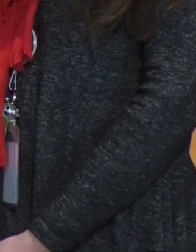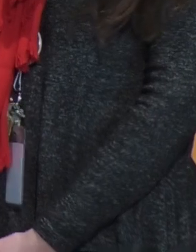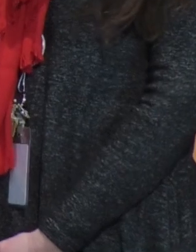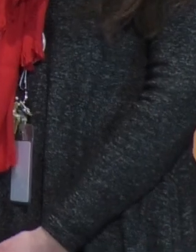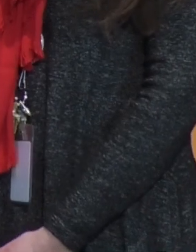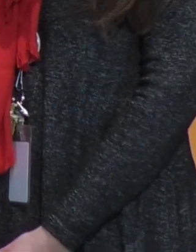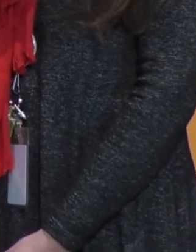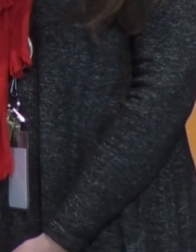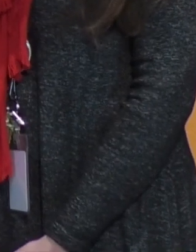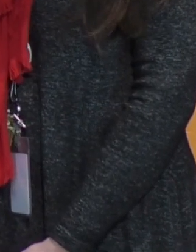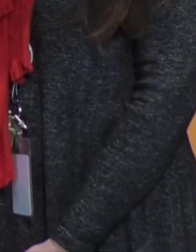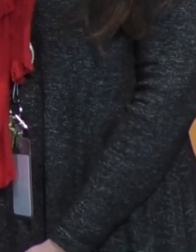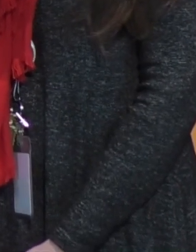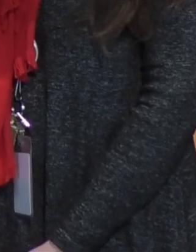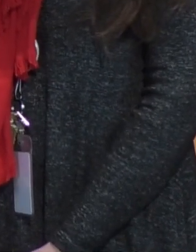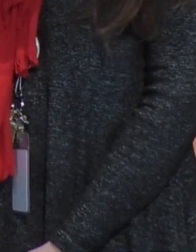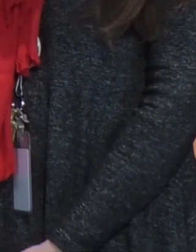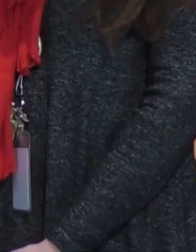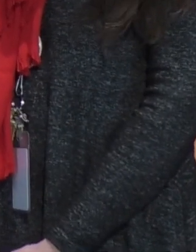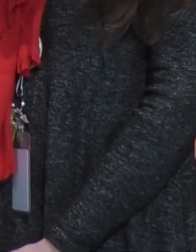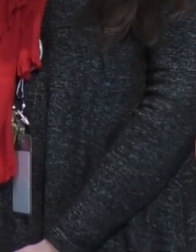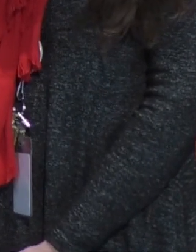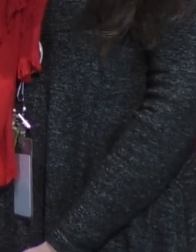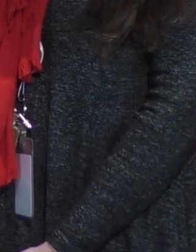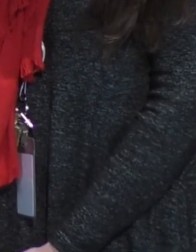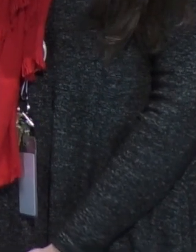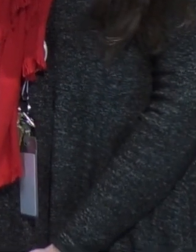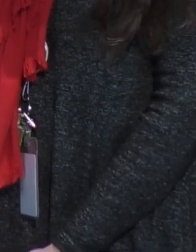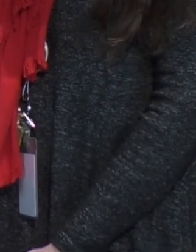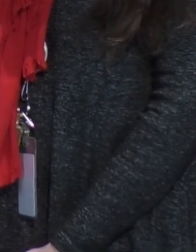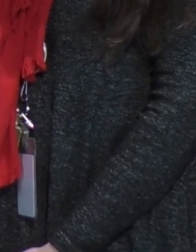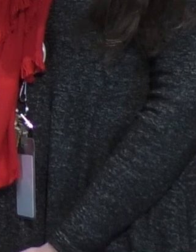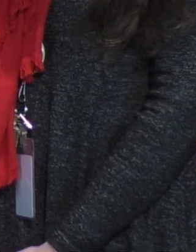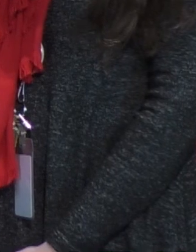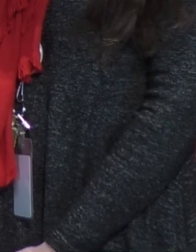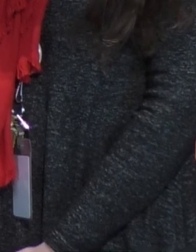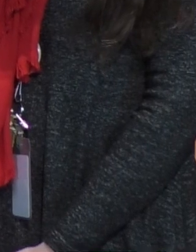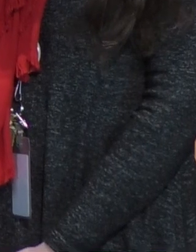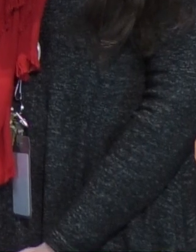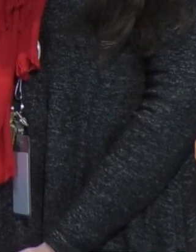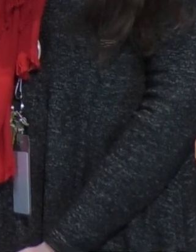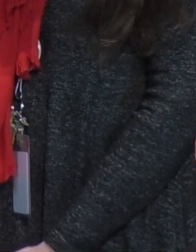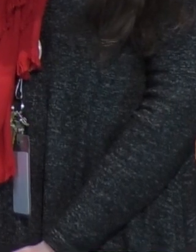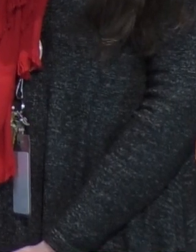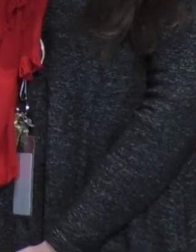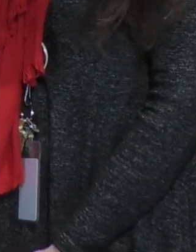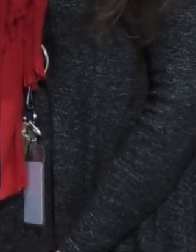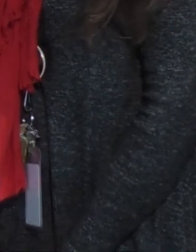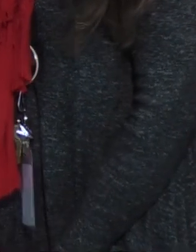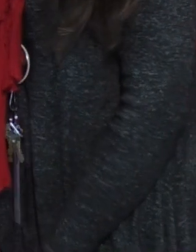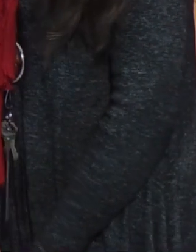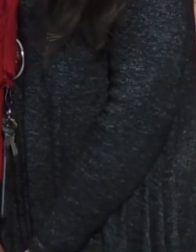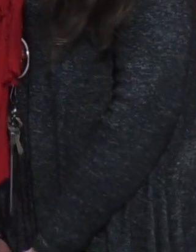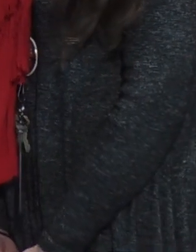special staff member this morning. She's going to tell you a little bit about her. Okay, so when I got the Bravehead, it was no question who this was going